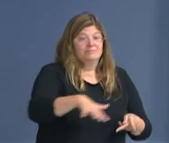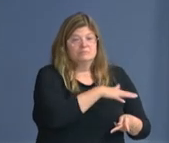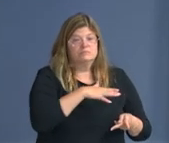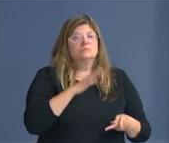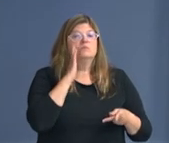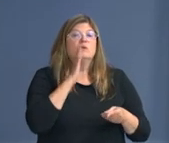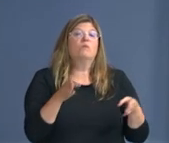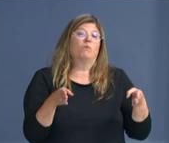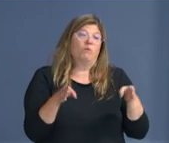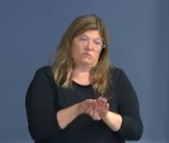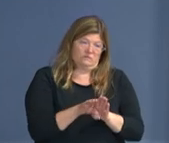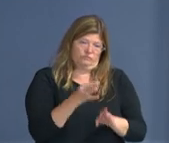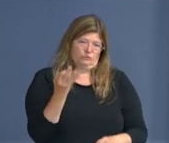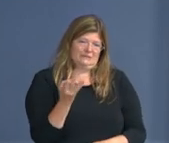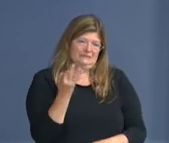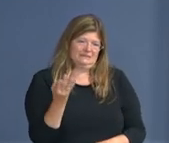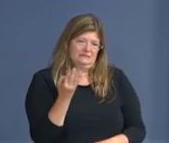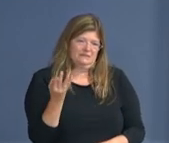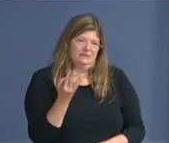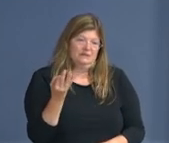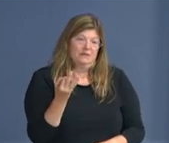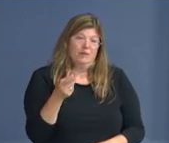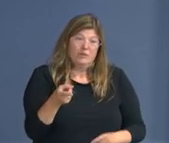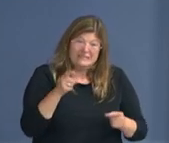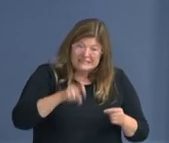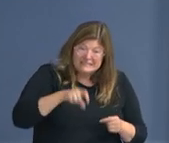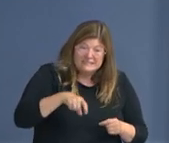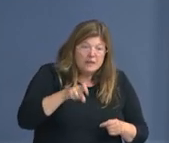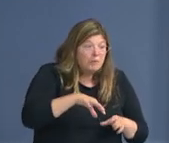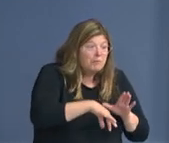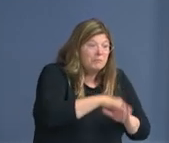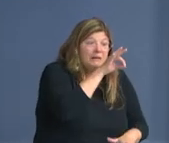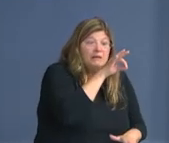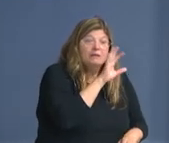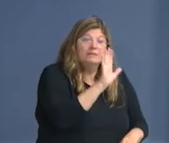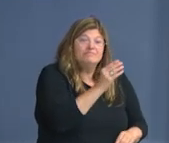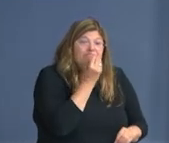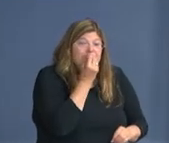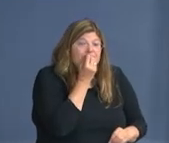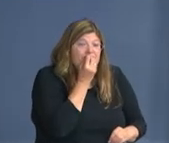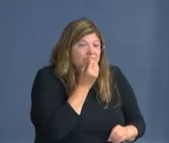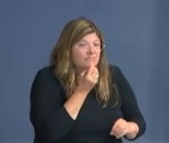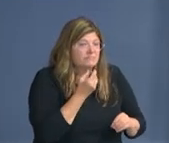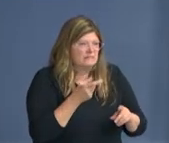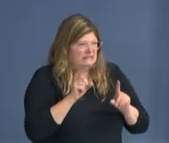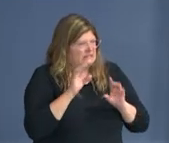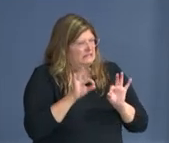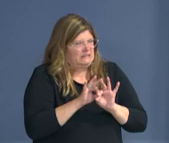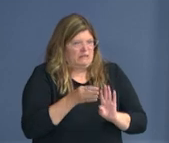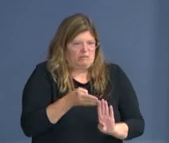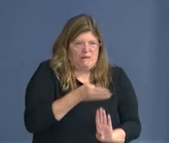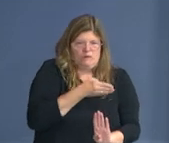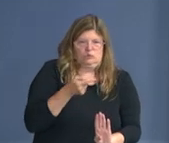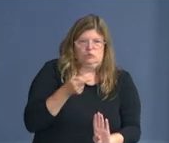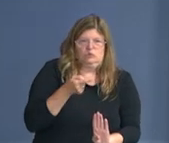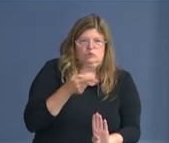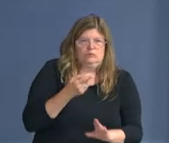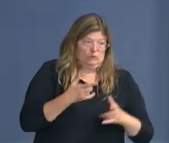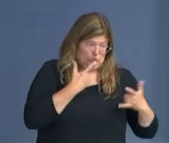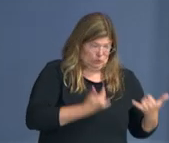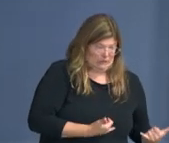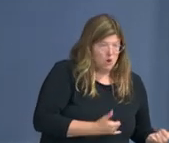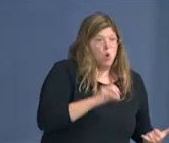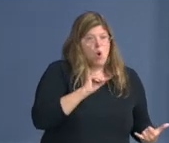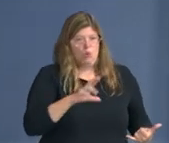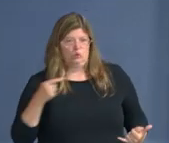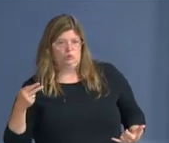to pick up groceries to do so between now and Thursday. So before we begin